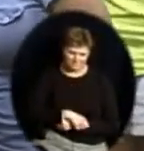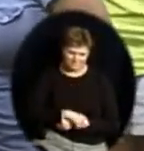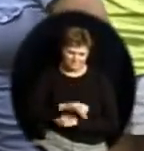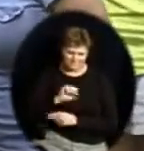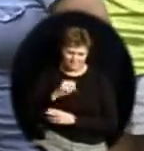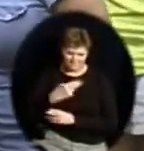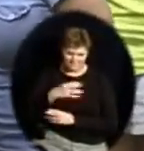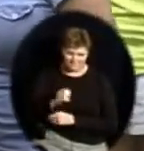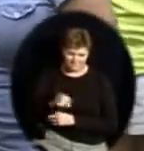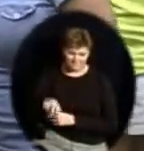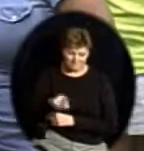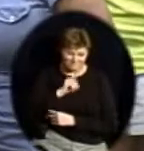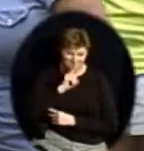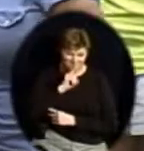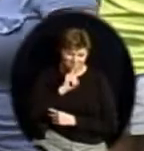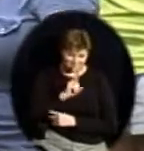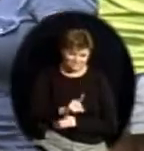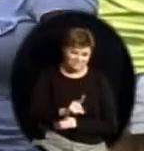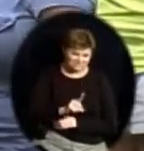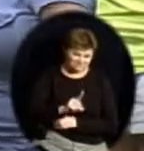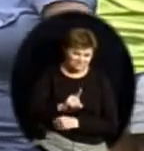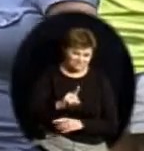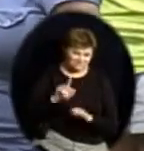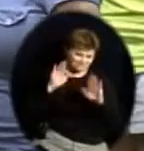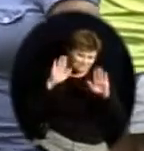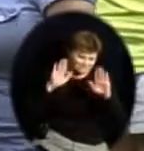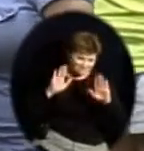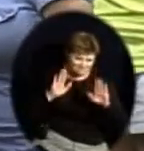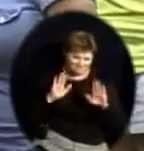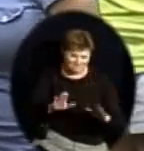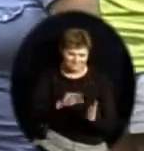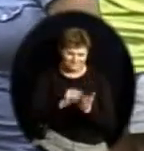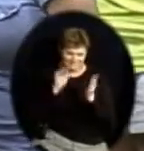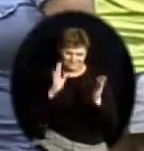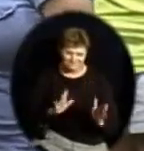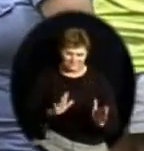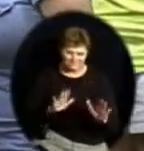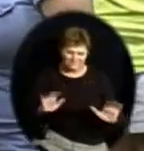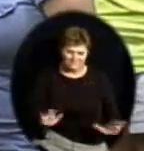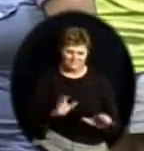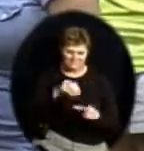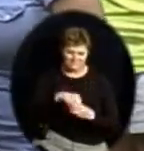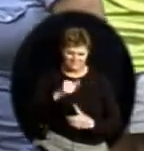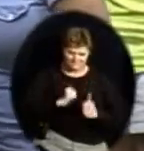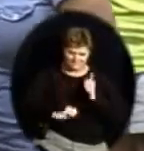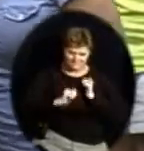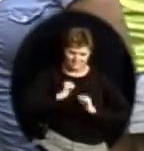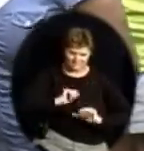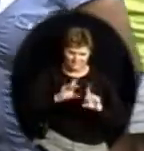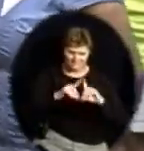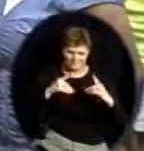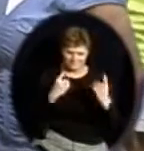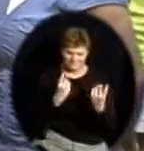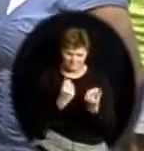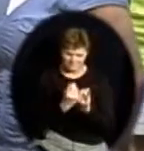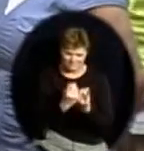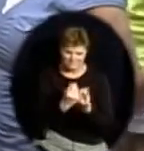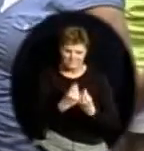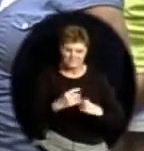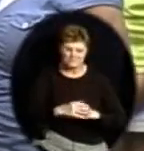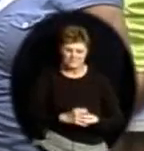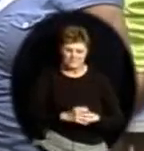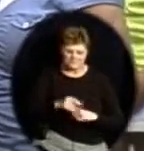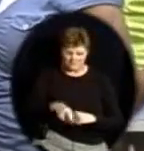superstar in the Performing Arts Department at Oregon Trail, she's active in the Drama Department. She's been in most play casts within the Drama